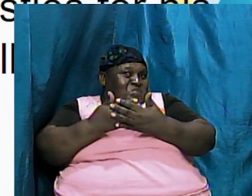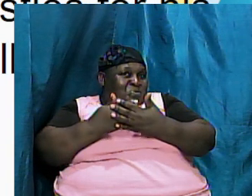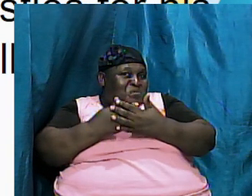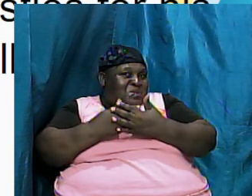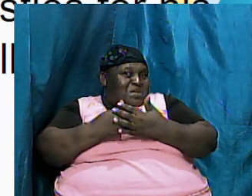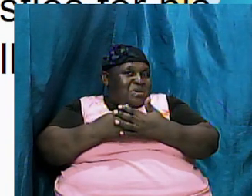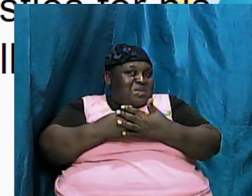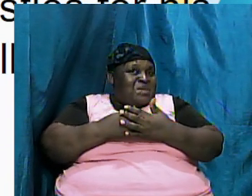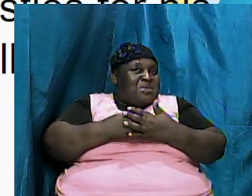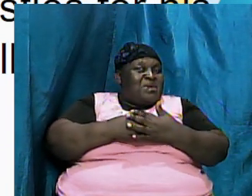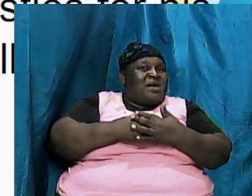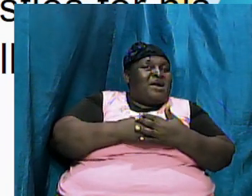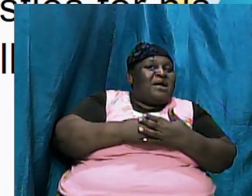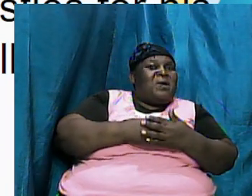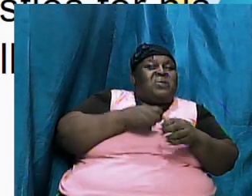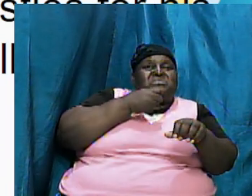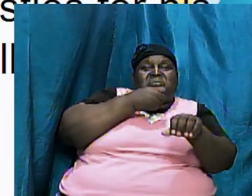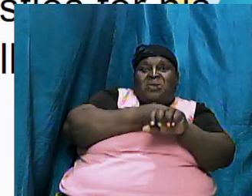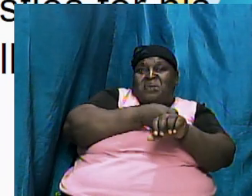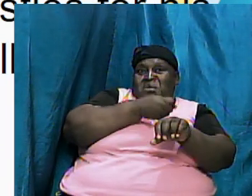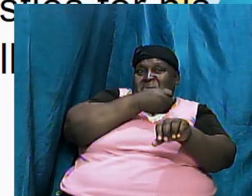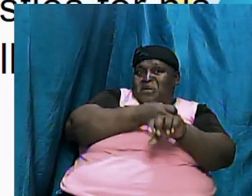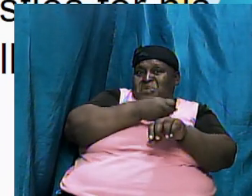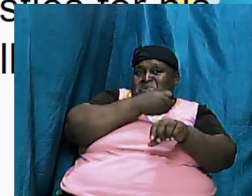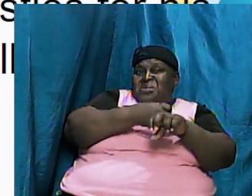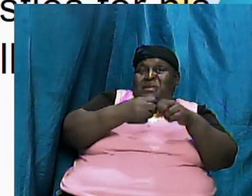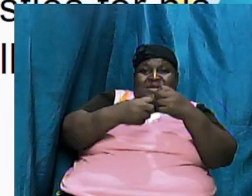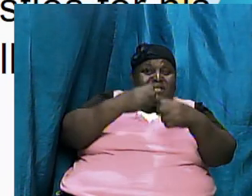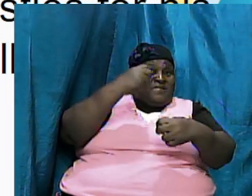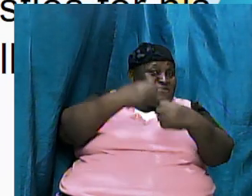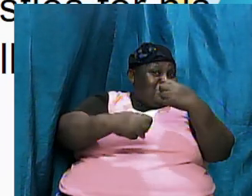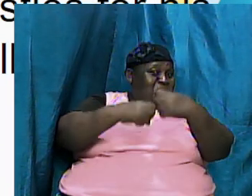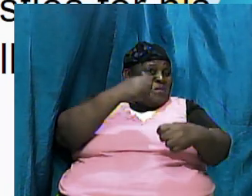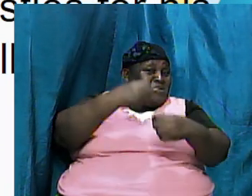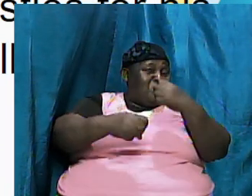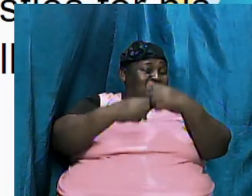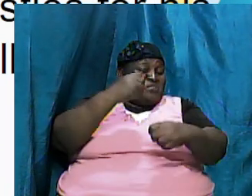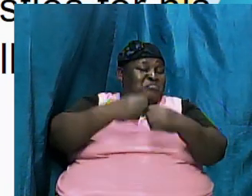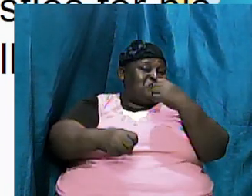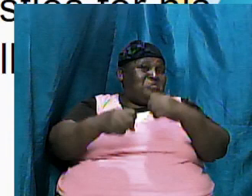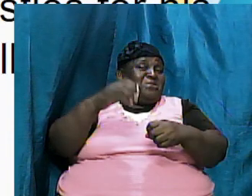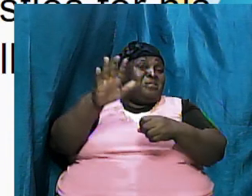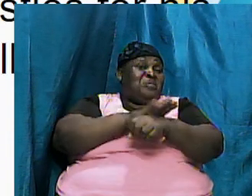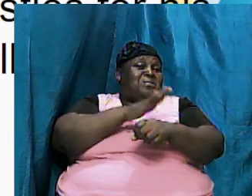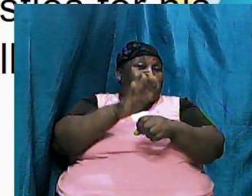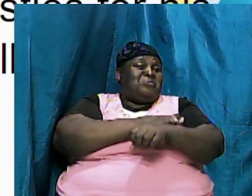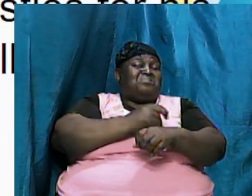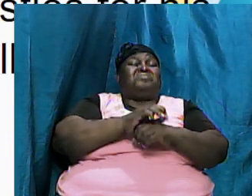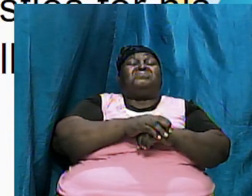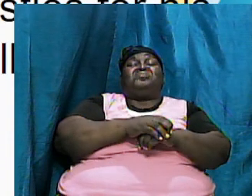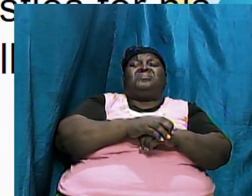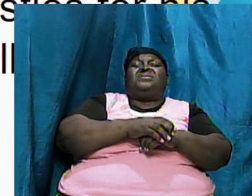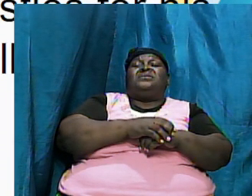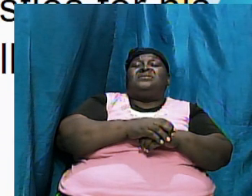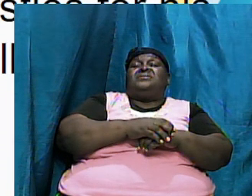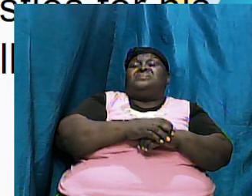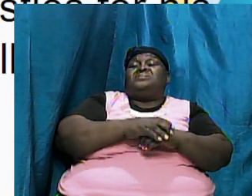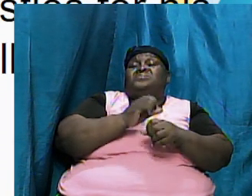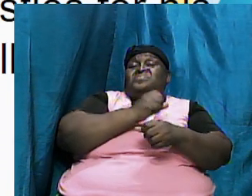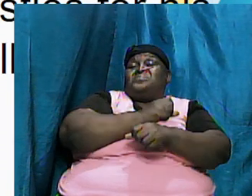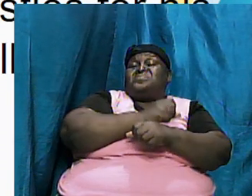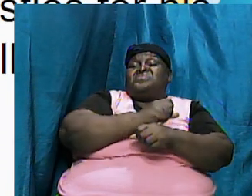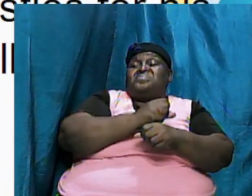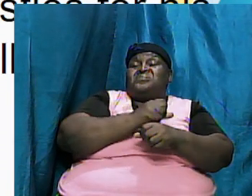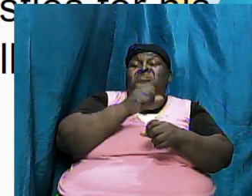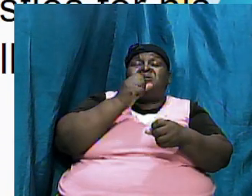is onerous and it is hard and it is difficult to fulfill and it is difficult to carry out it is the mode of operation